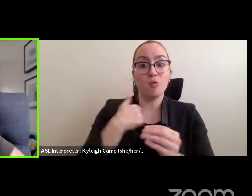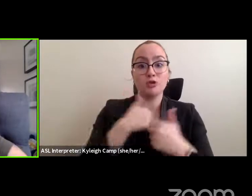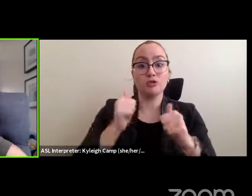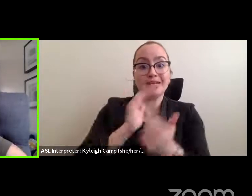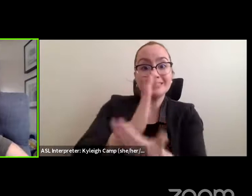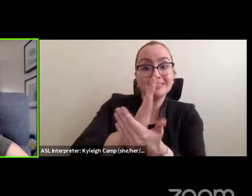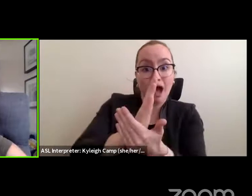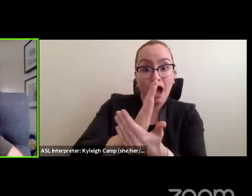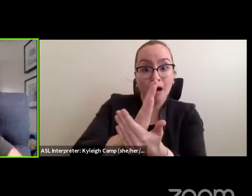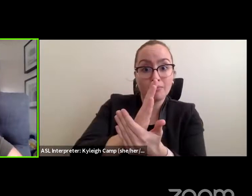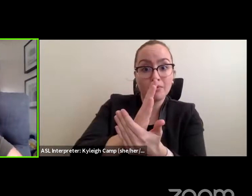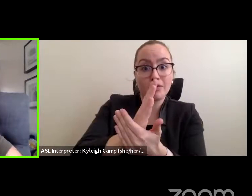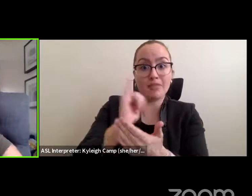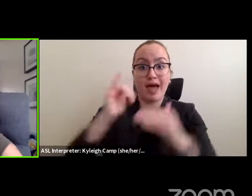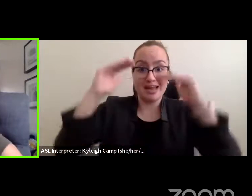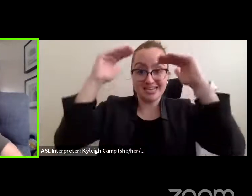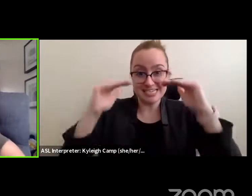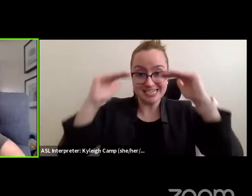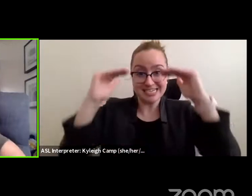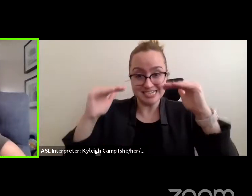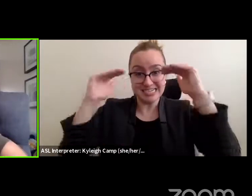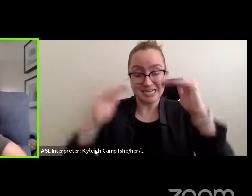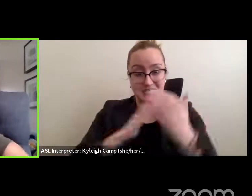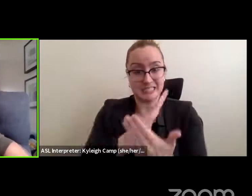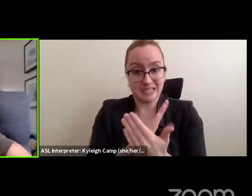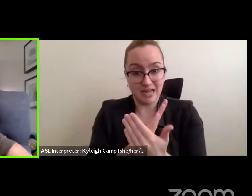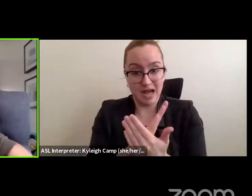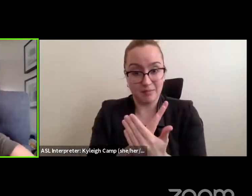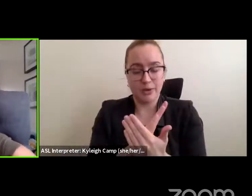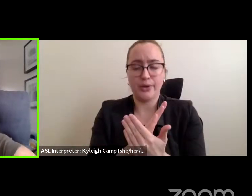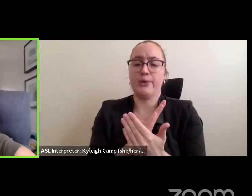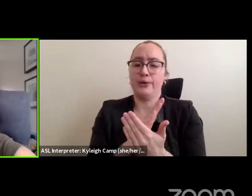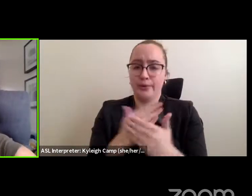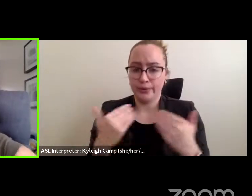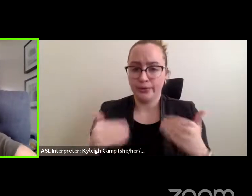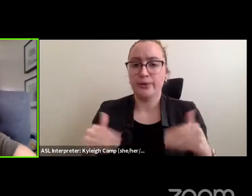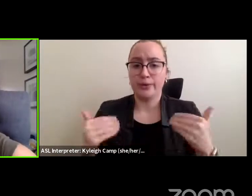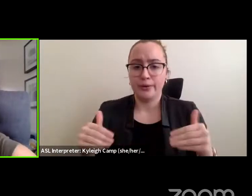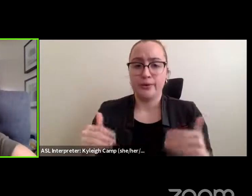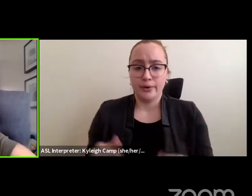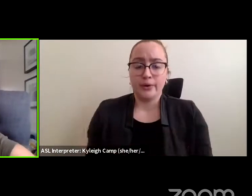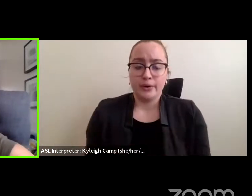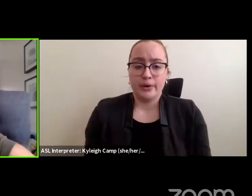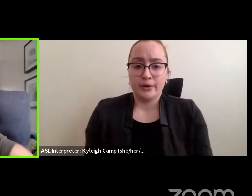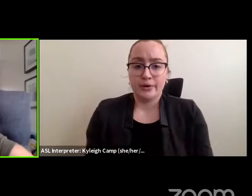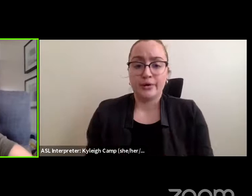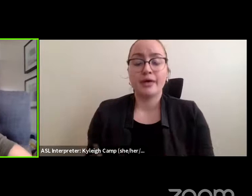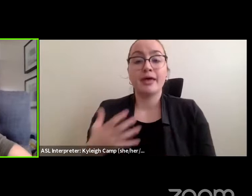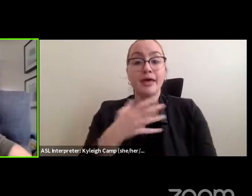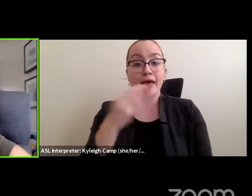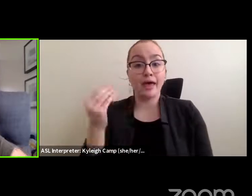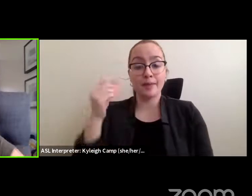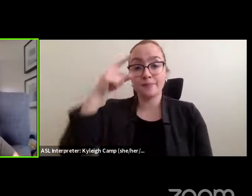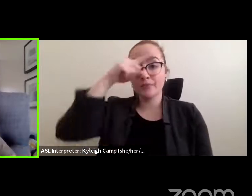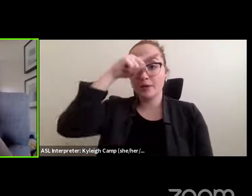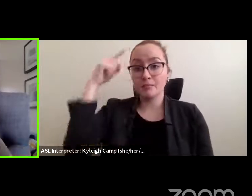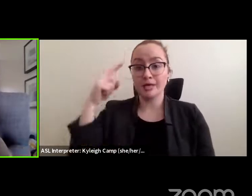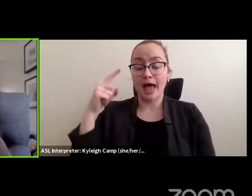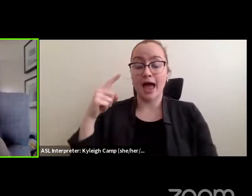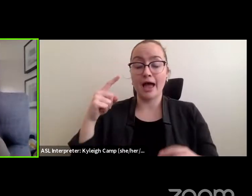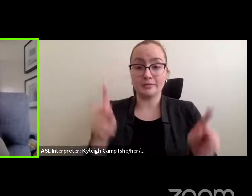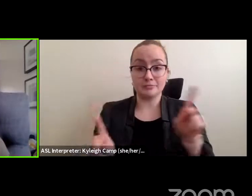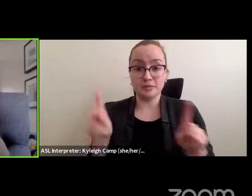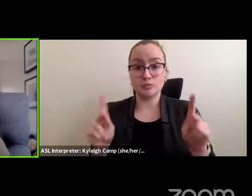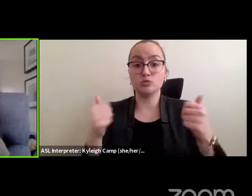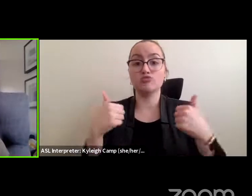through Latin America. And particularly our client, our Black clients that are entering through Ecuador and they're making that